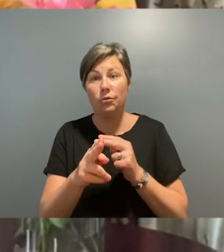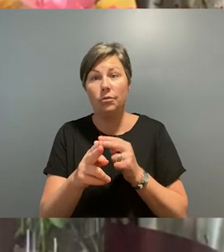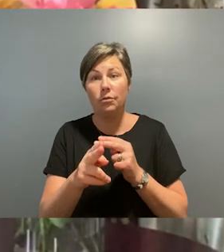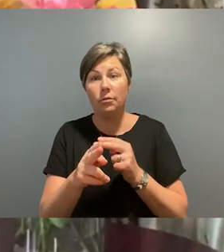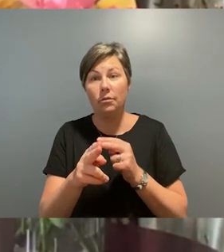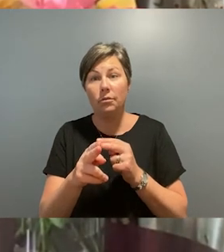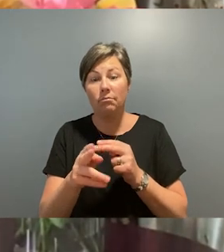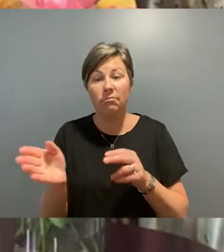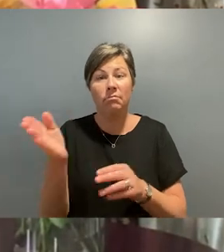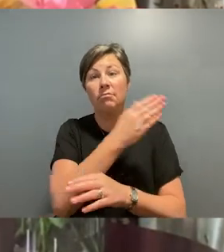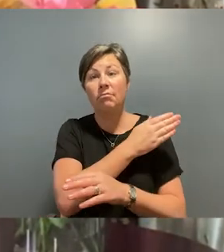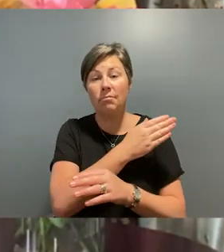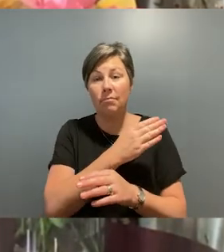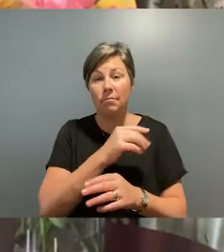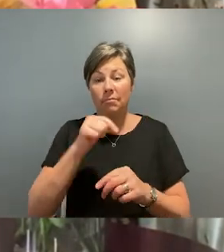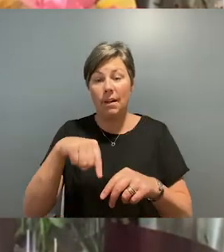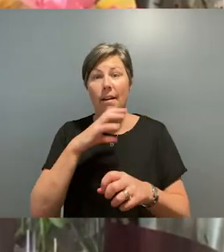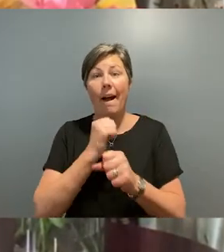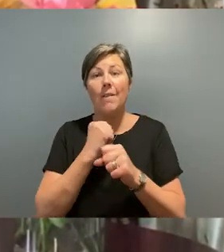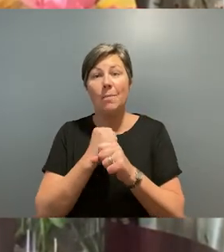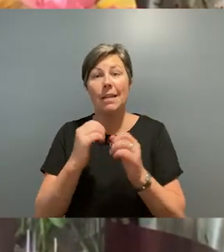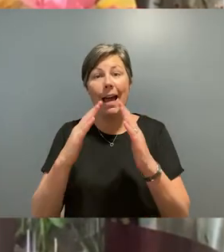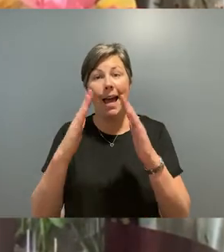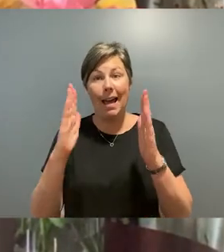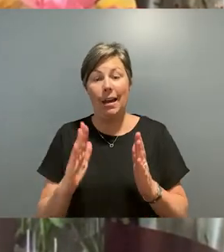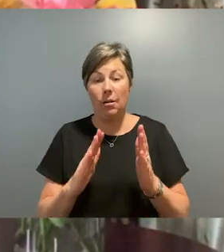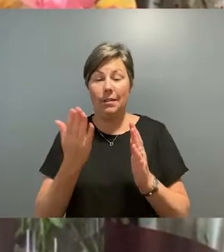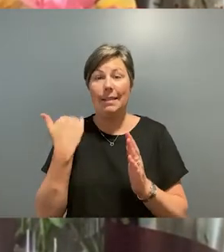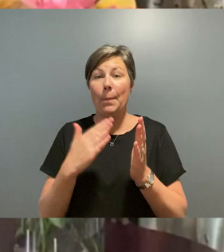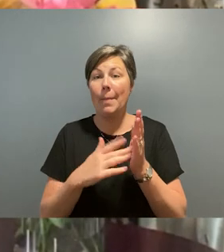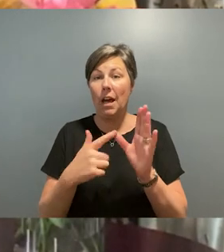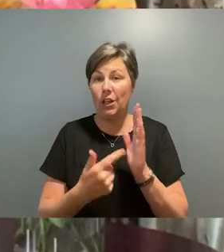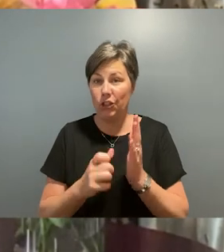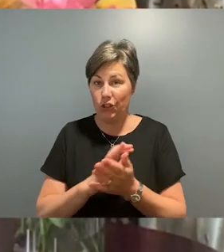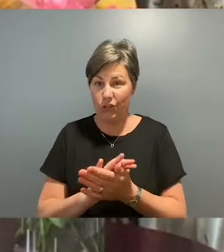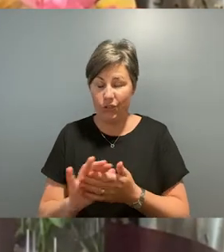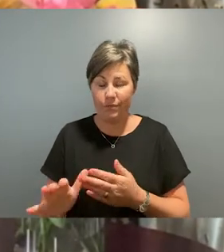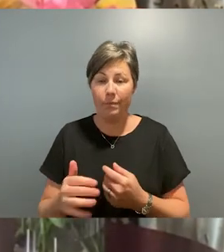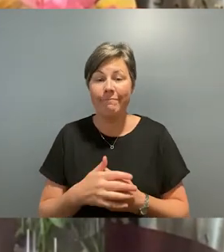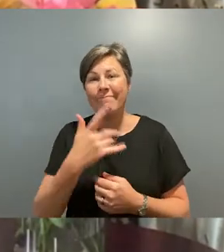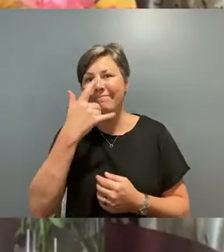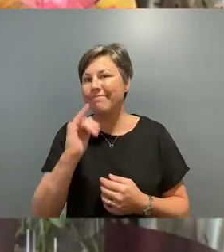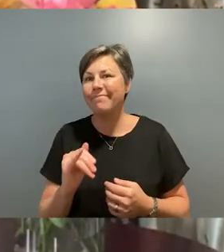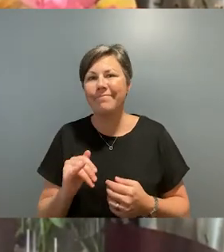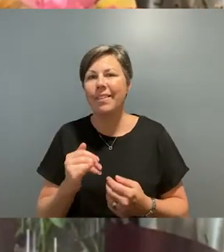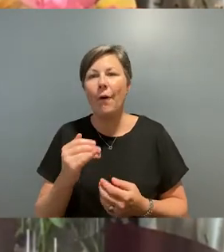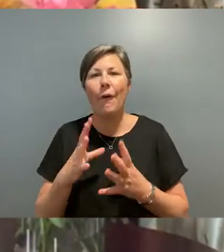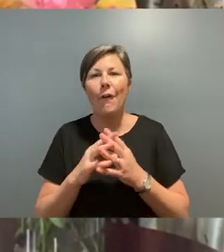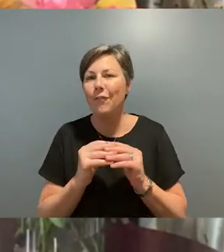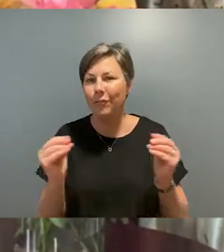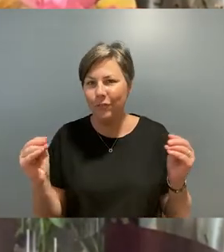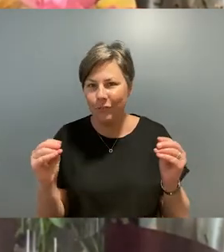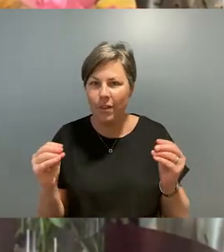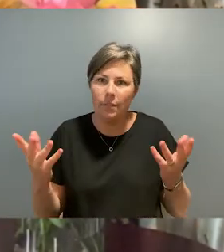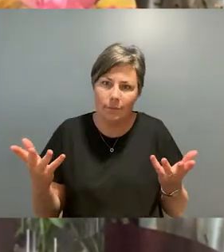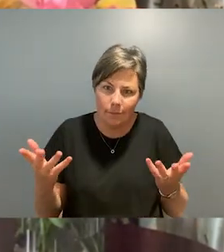which had been due to take place at Government House in March this year. Well, of course, that opportunity was taken away